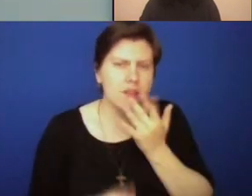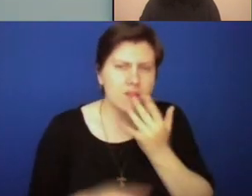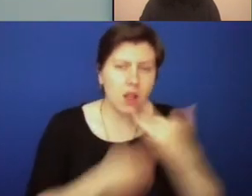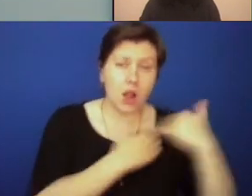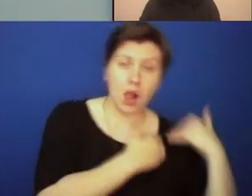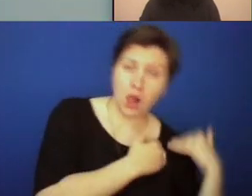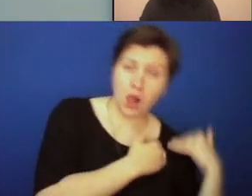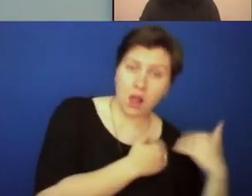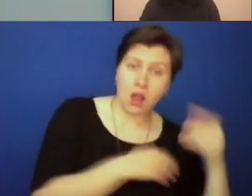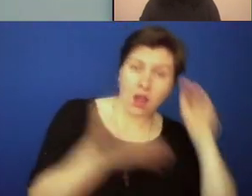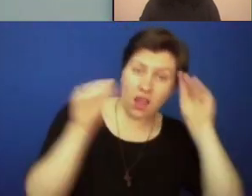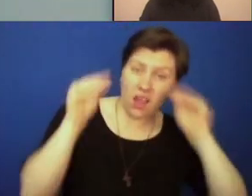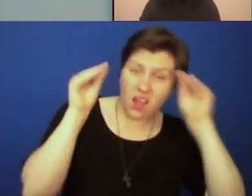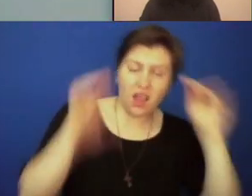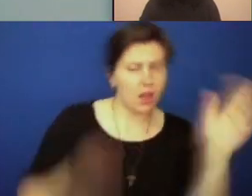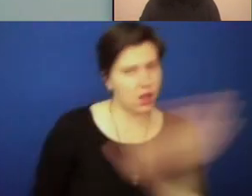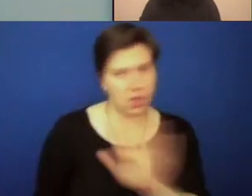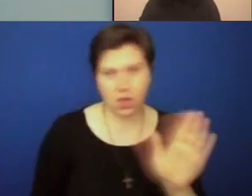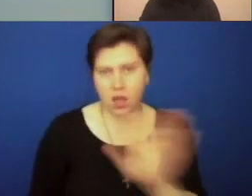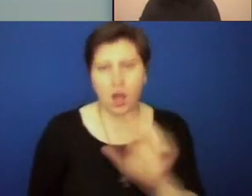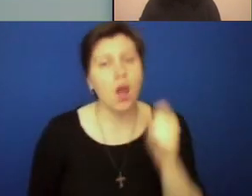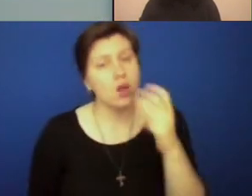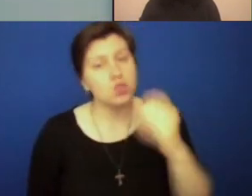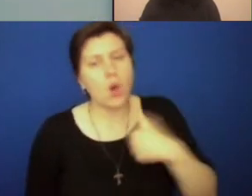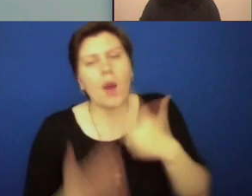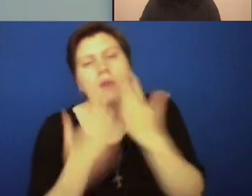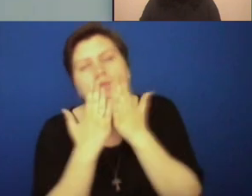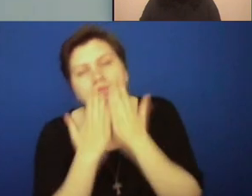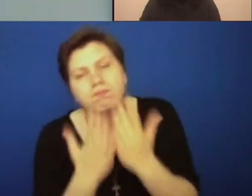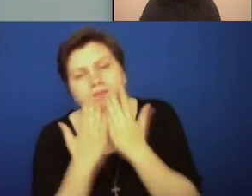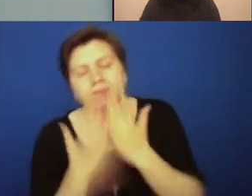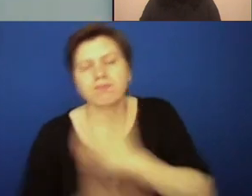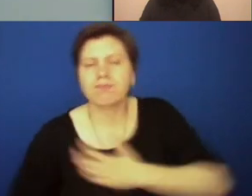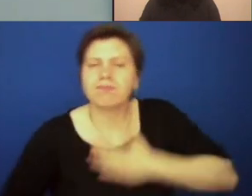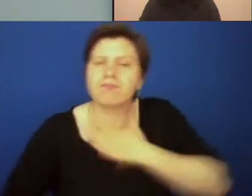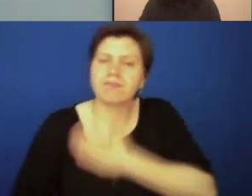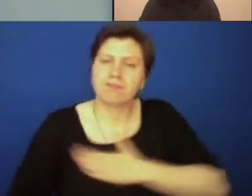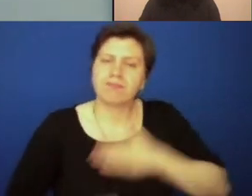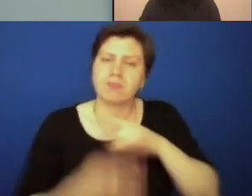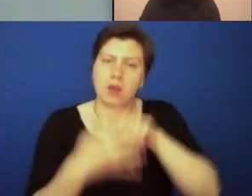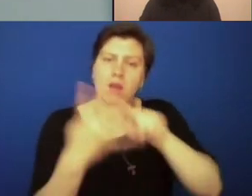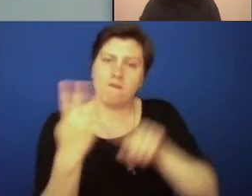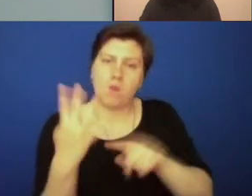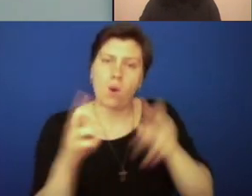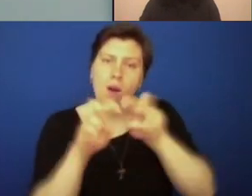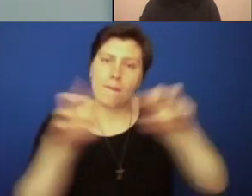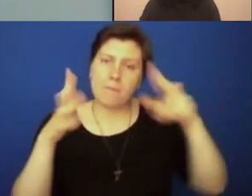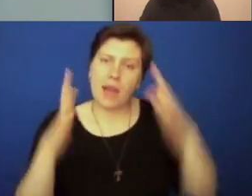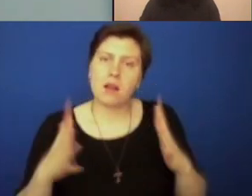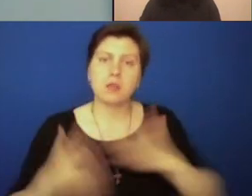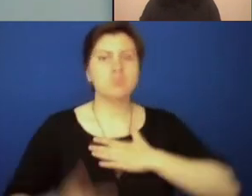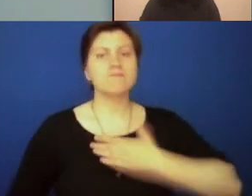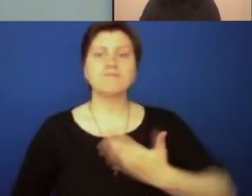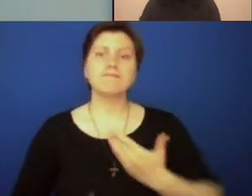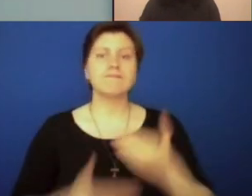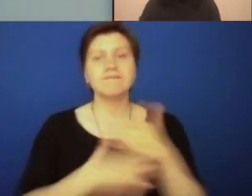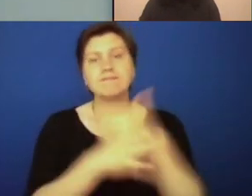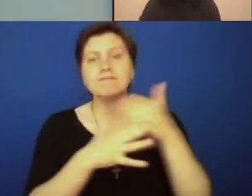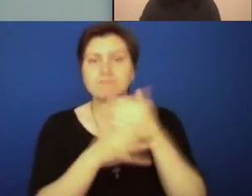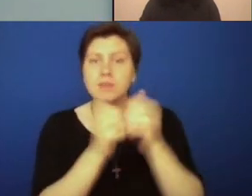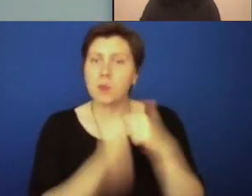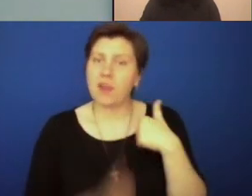And so it's with gratitude that I introduce tonight's panels and thank them for their willingness to share their experience and their expertise with us.